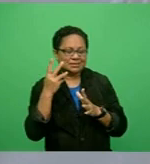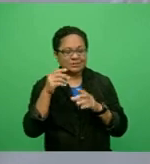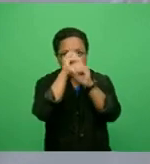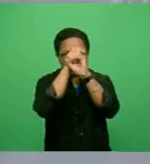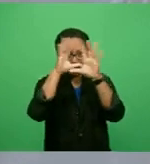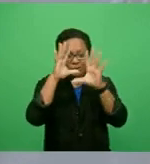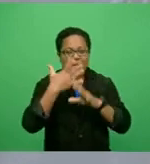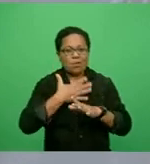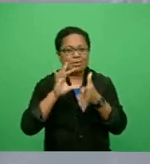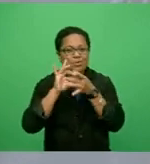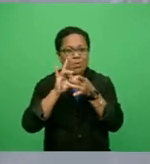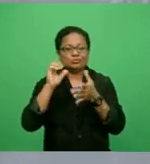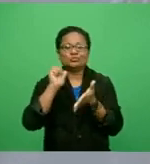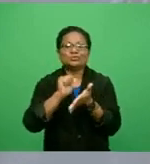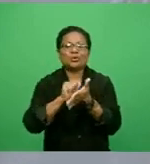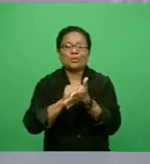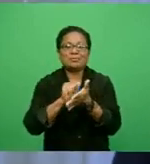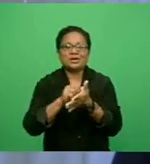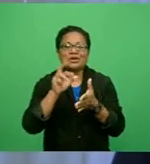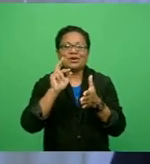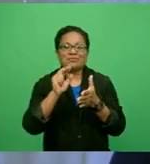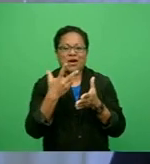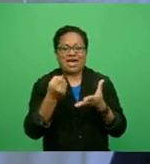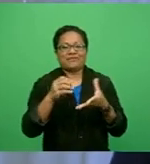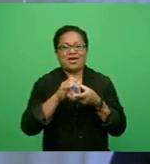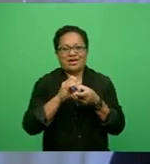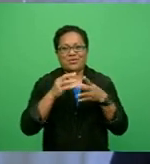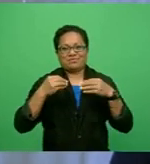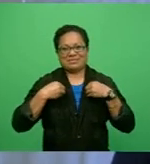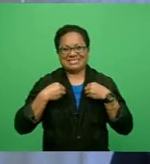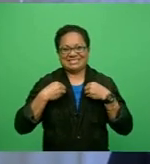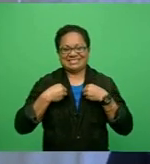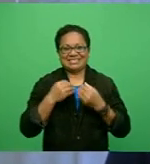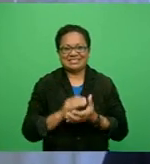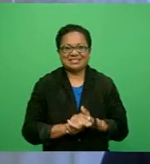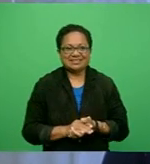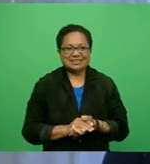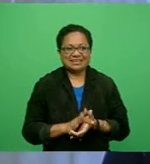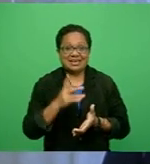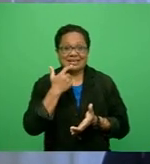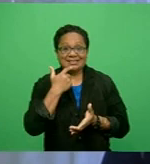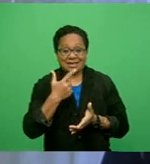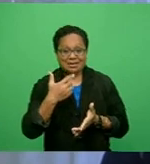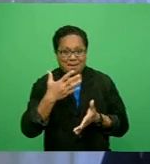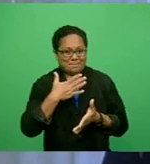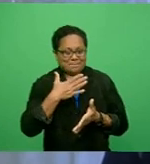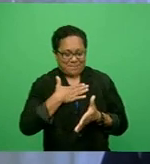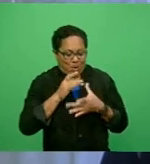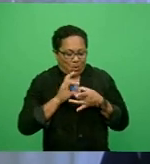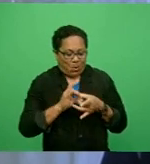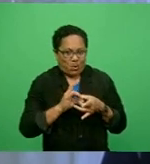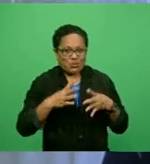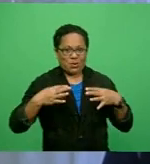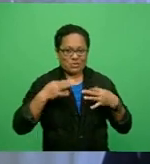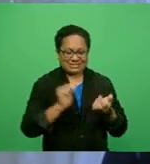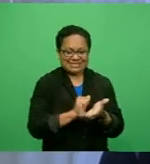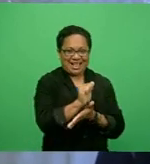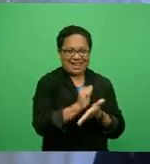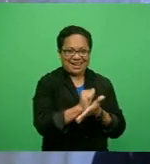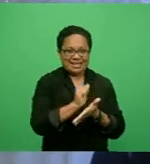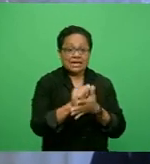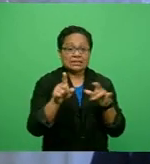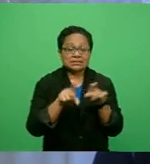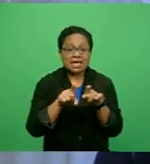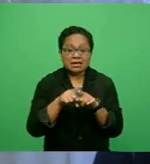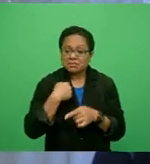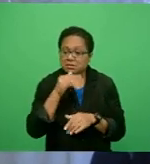to cater for that special moment in life. And not only am I selling my own brands in the shop, I'm also reaching out to SMEs